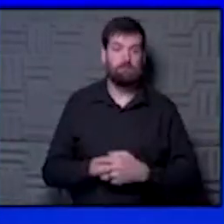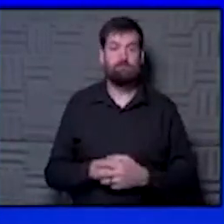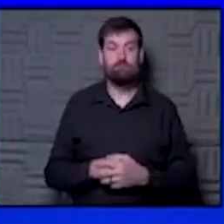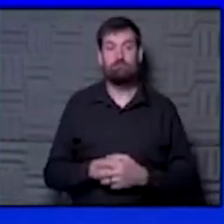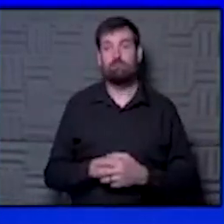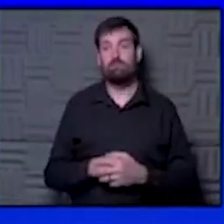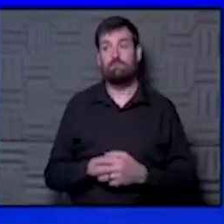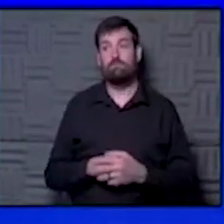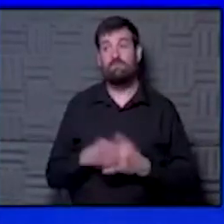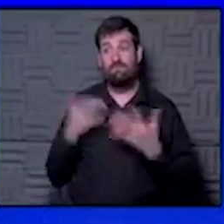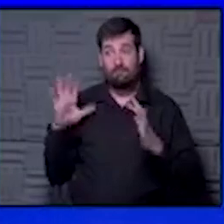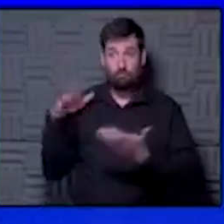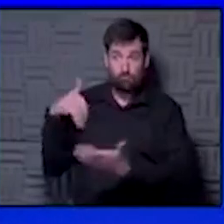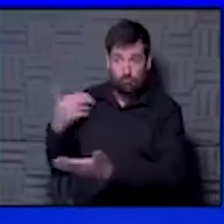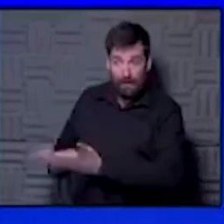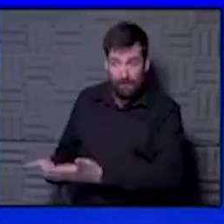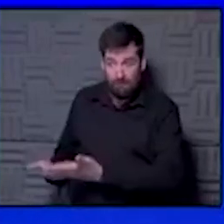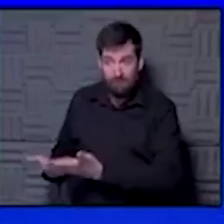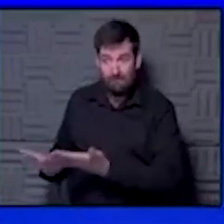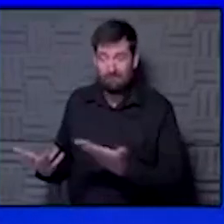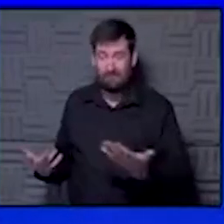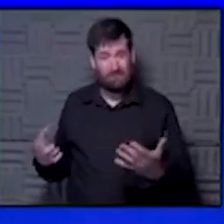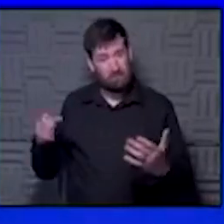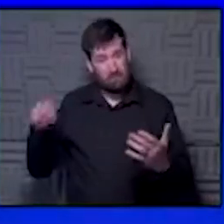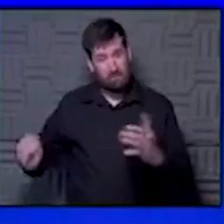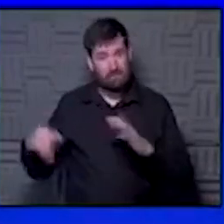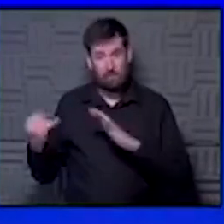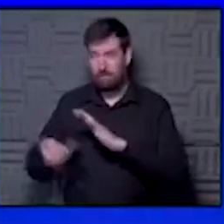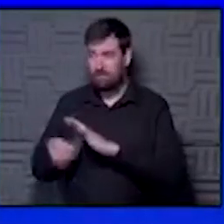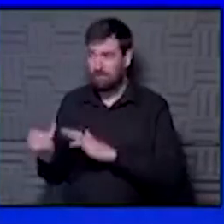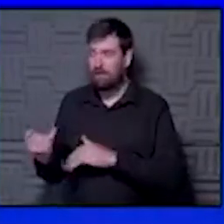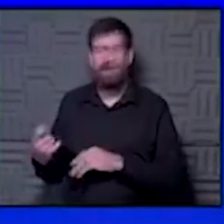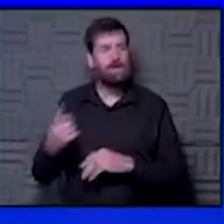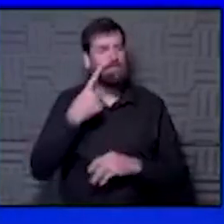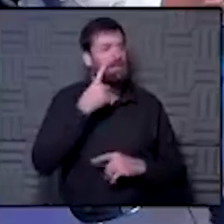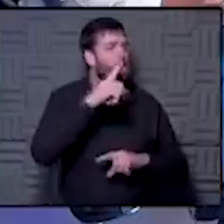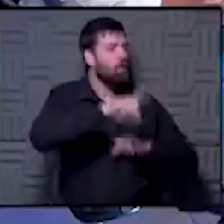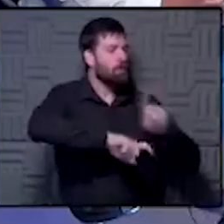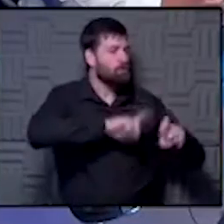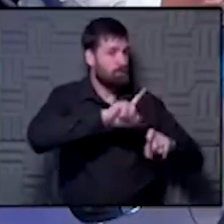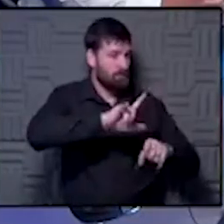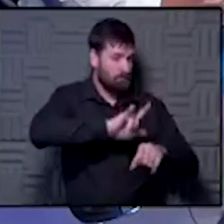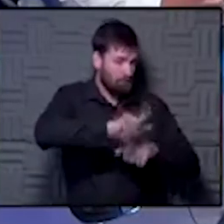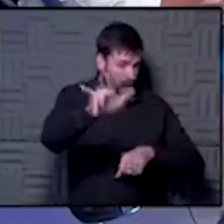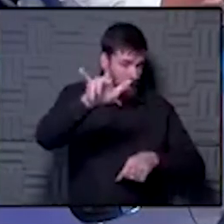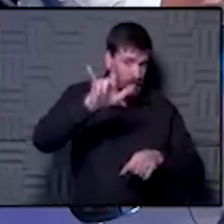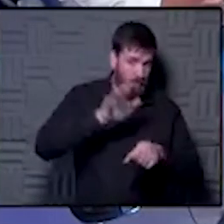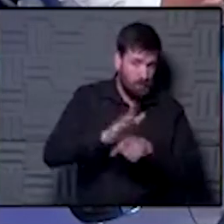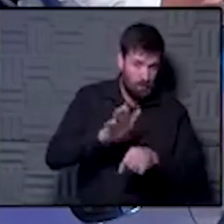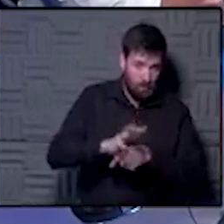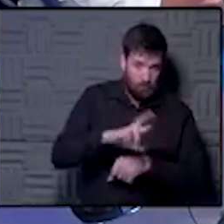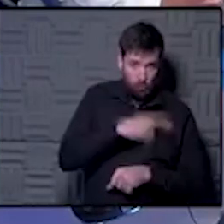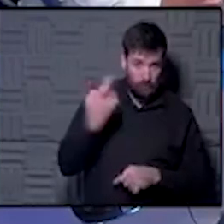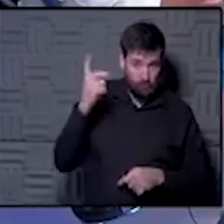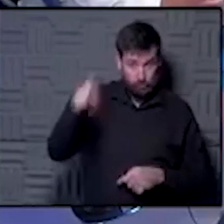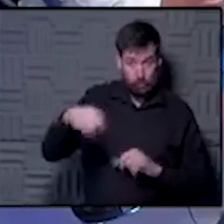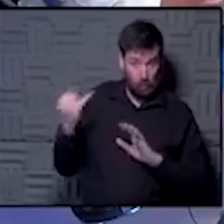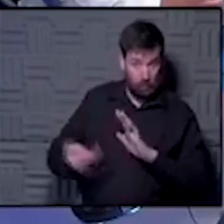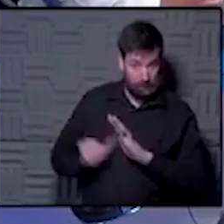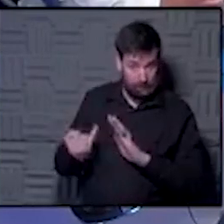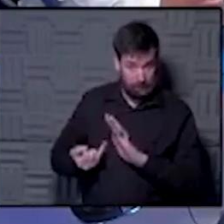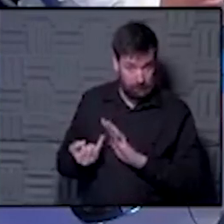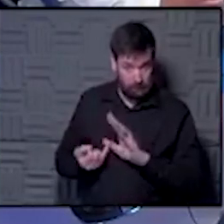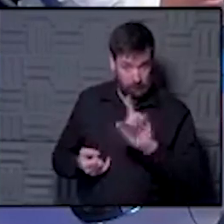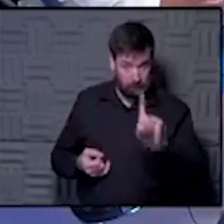You know, once you get there, I don't know that you really have to quarantine. I think the question is flying enough of a risk factor that you should quarantine once you get